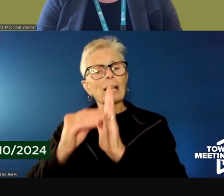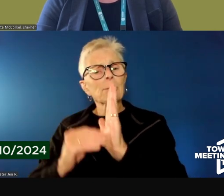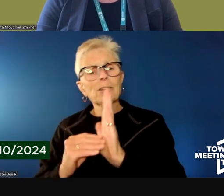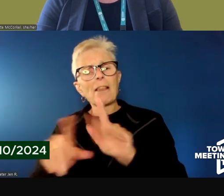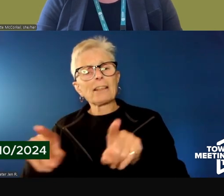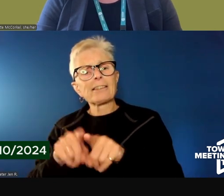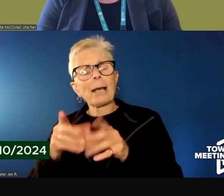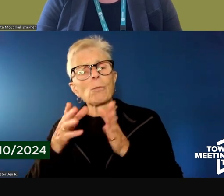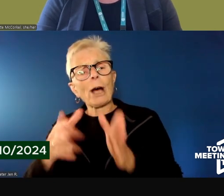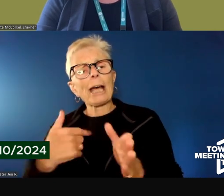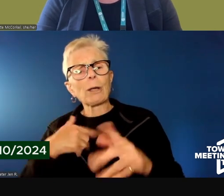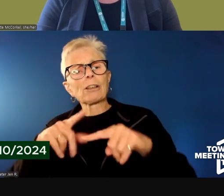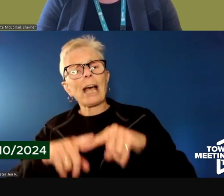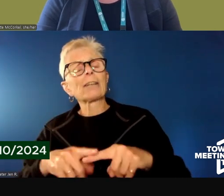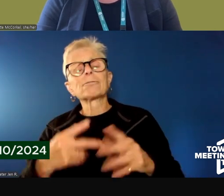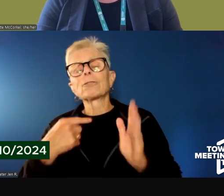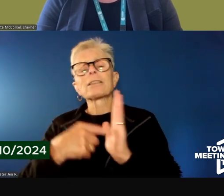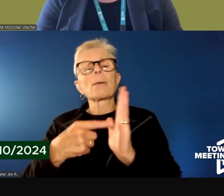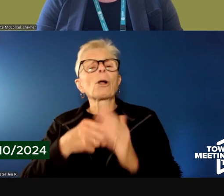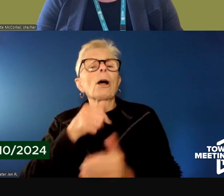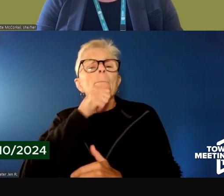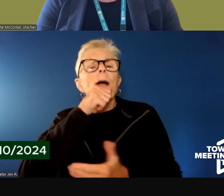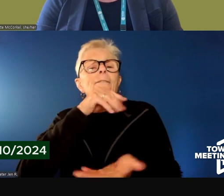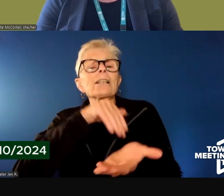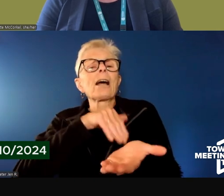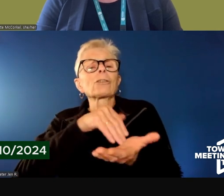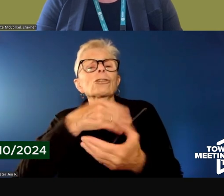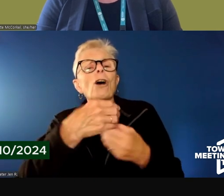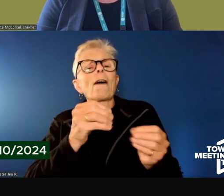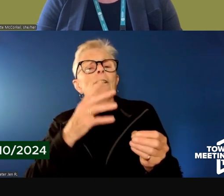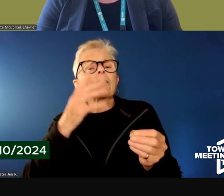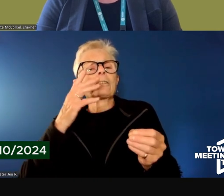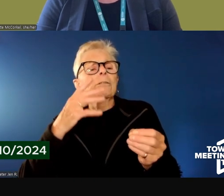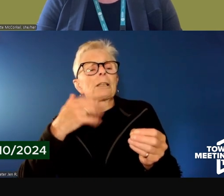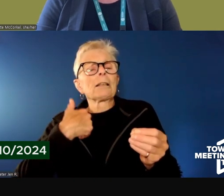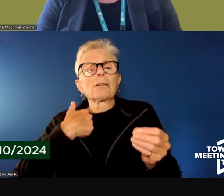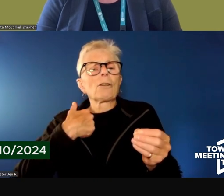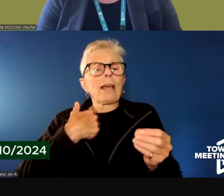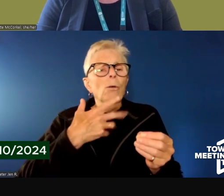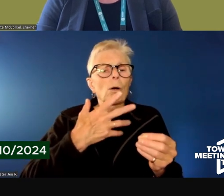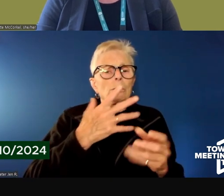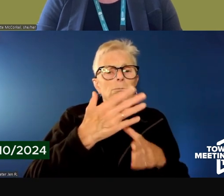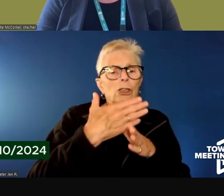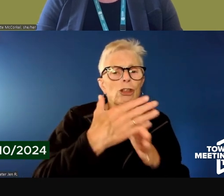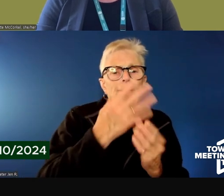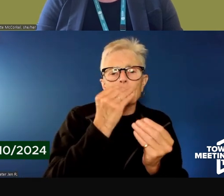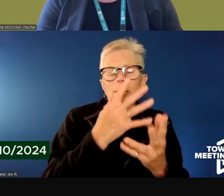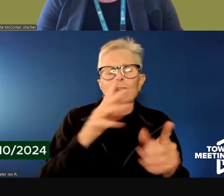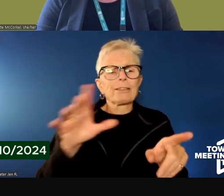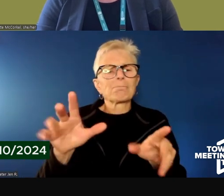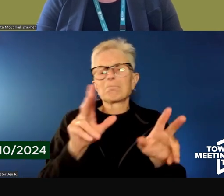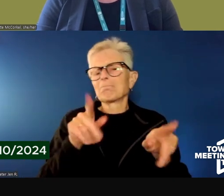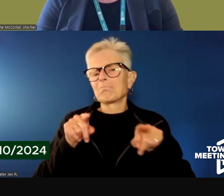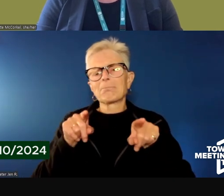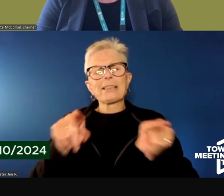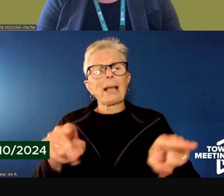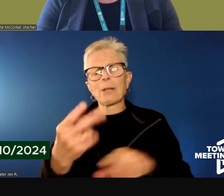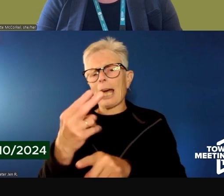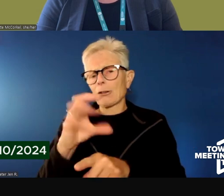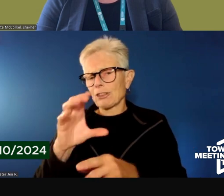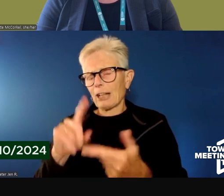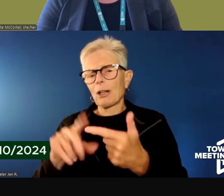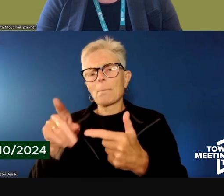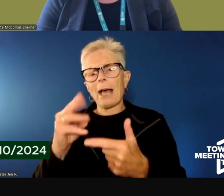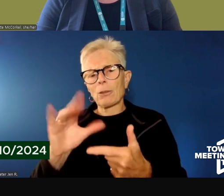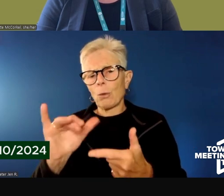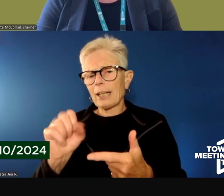would rely on a private practice documentation system to communicate to us if there is a patient or